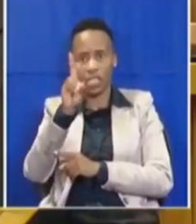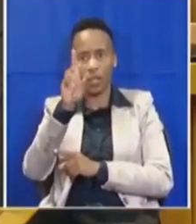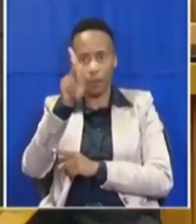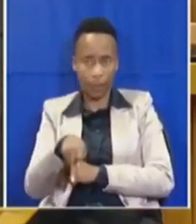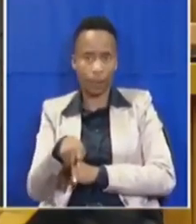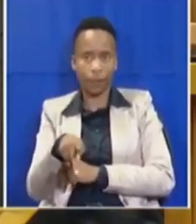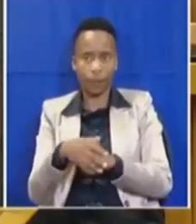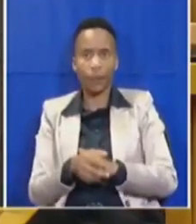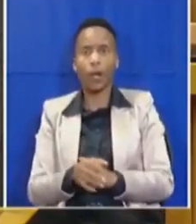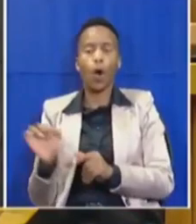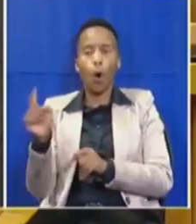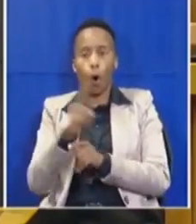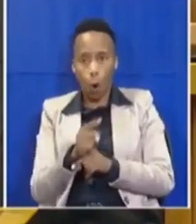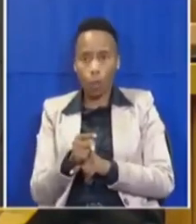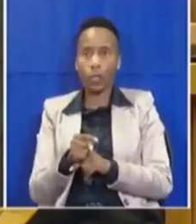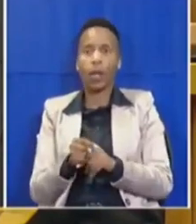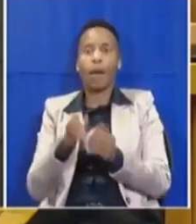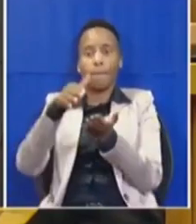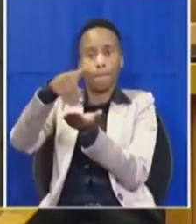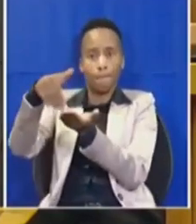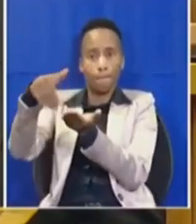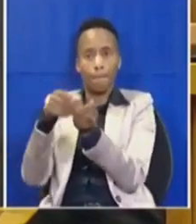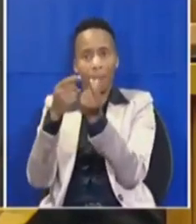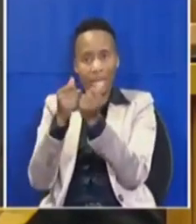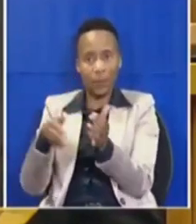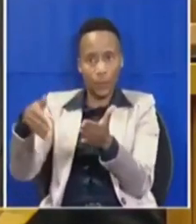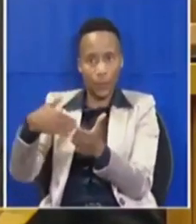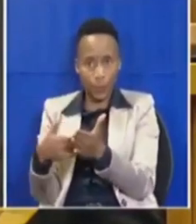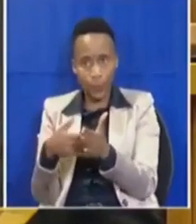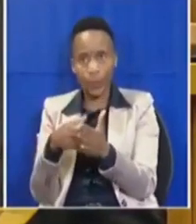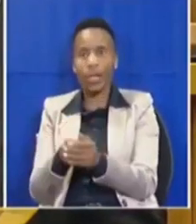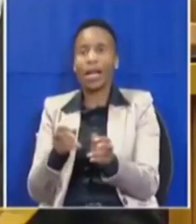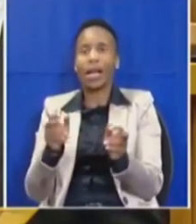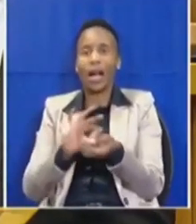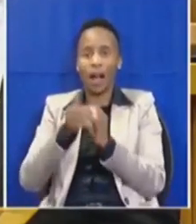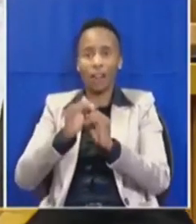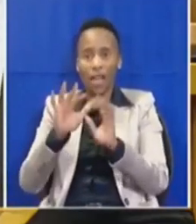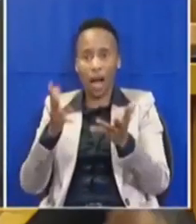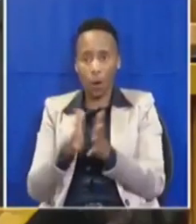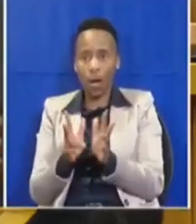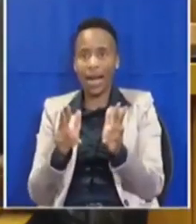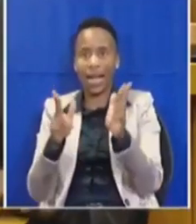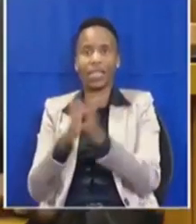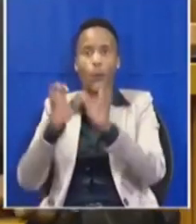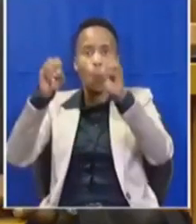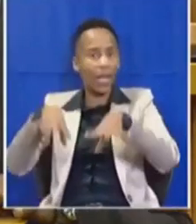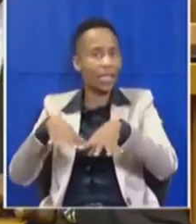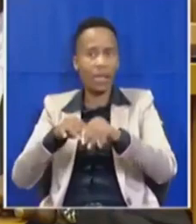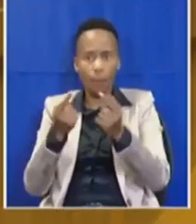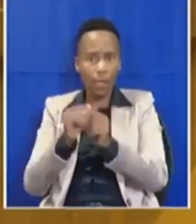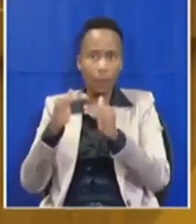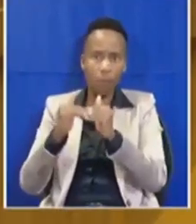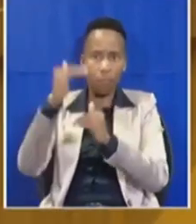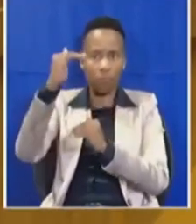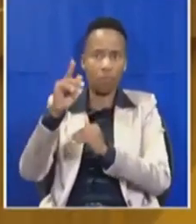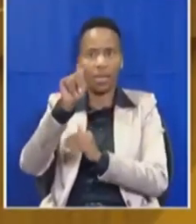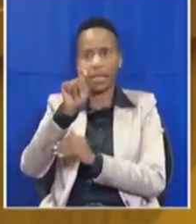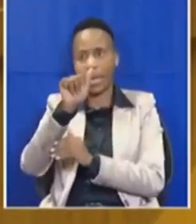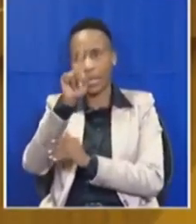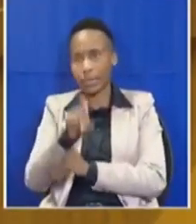All revenue shortfalls must be covered by cutting waste and not increasing taxes, Honourable Members.